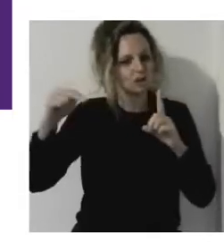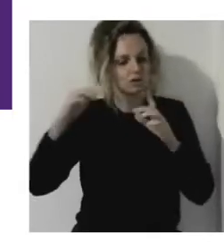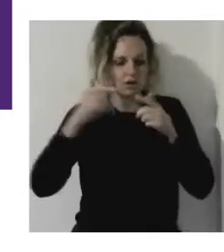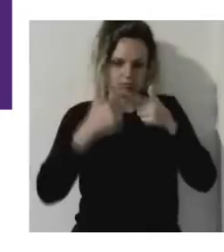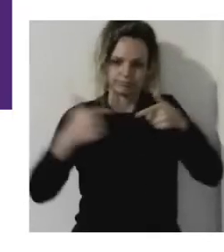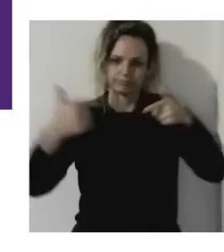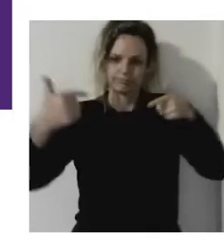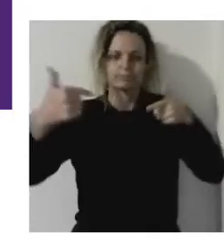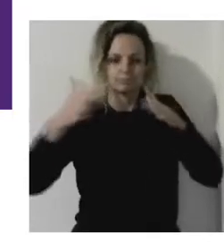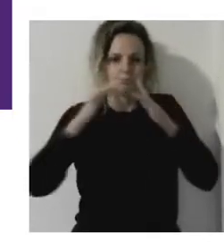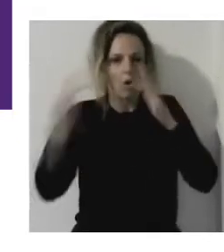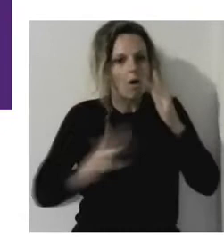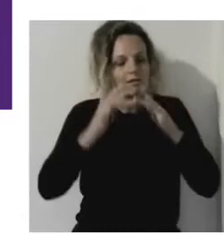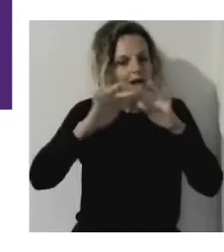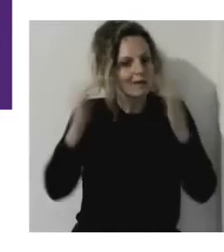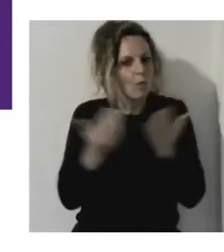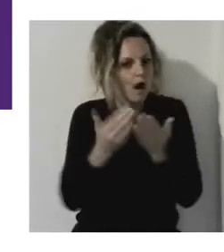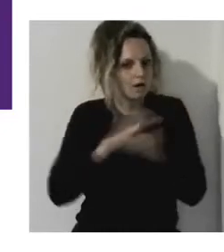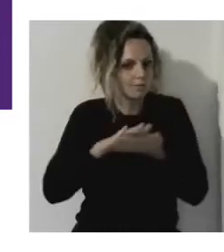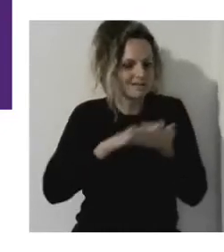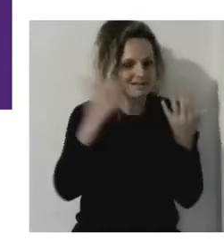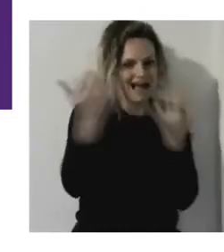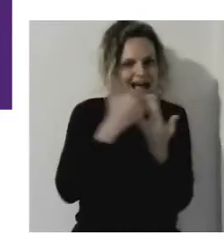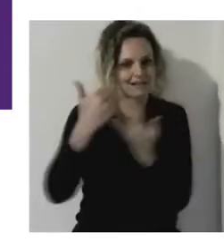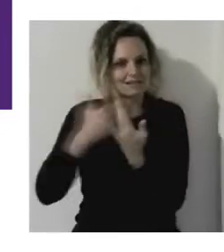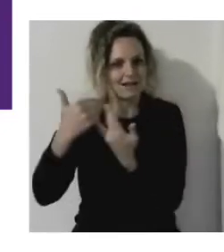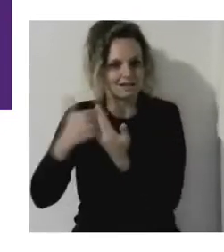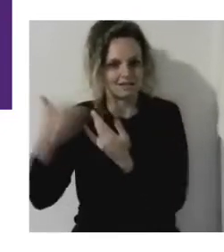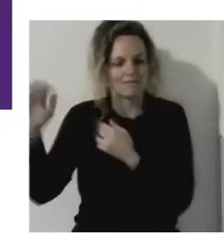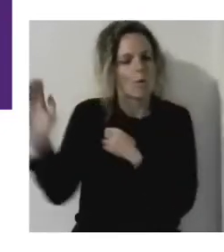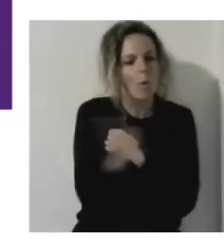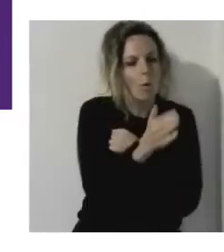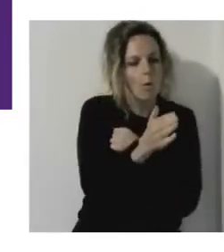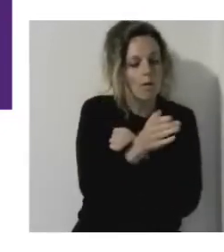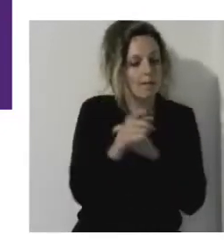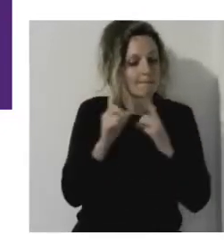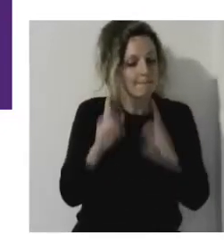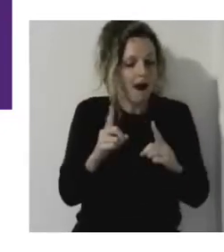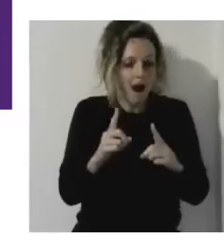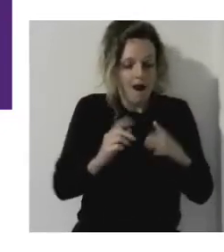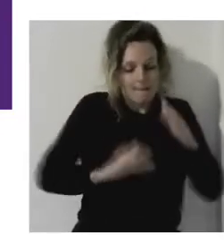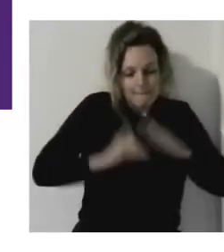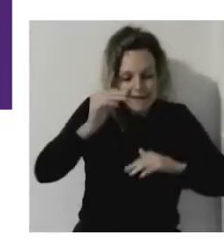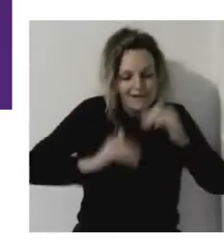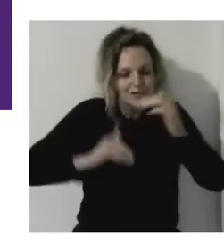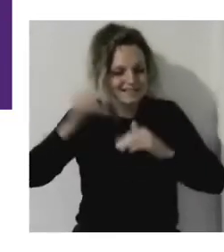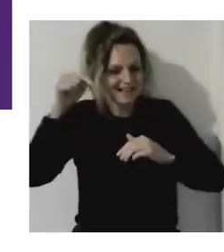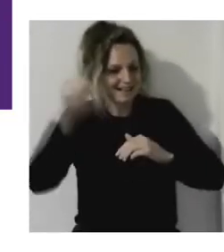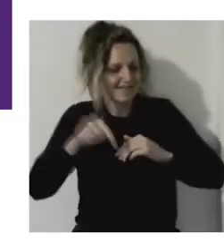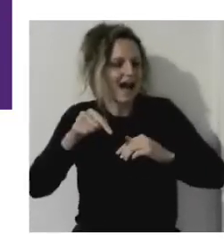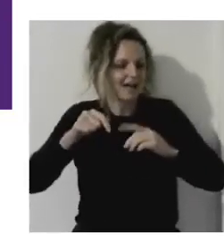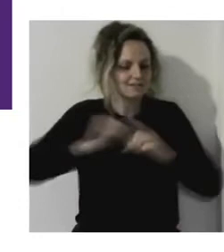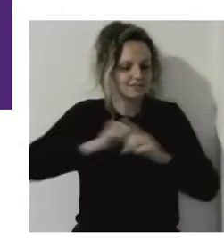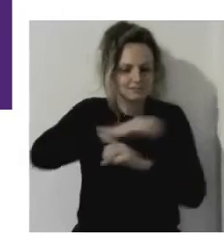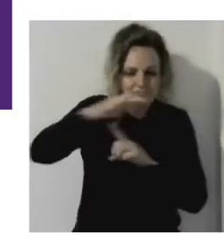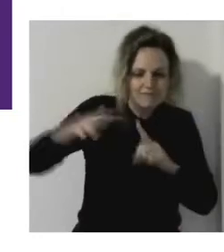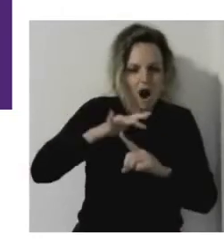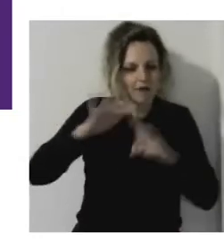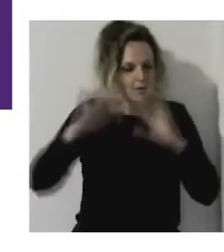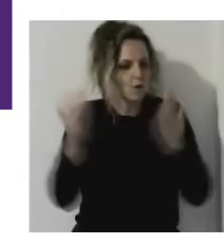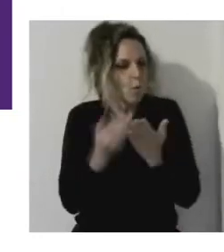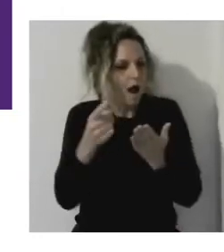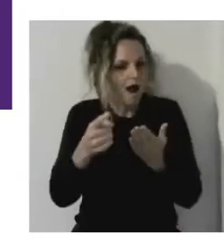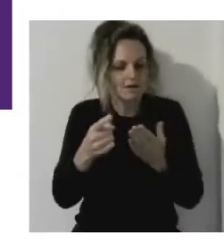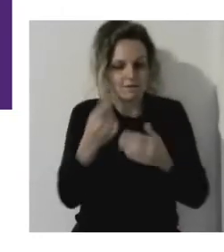But I know that, you know, building that accessible world is not one person's job. And I think this section we're going to be looking at now is about the leadership